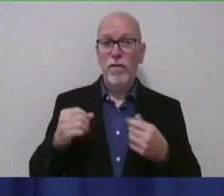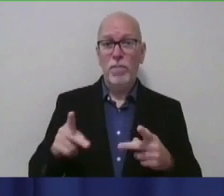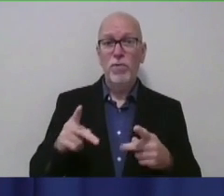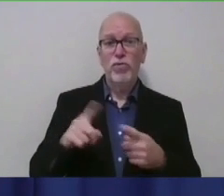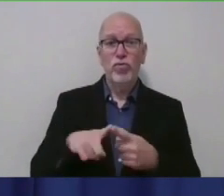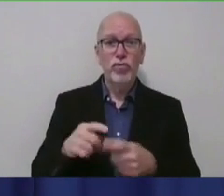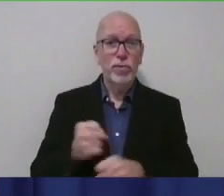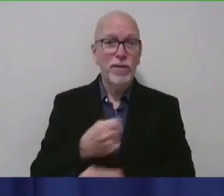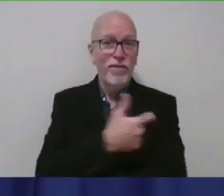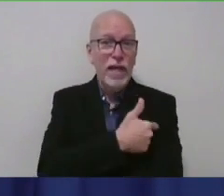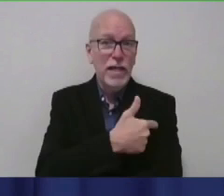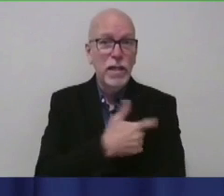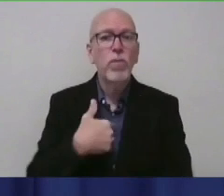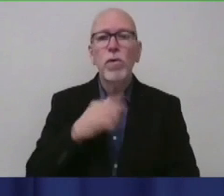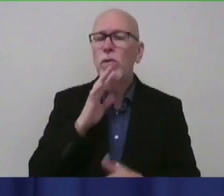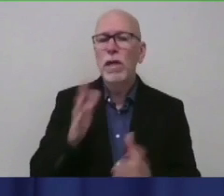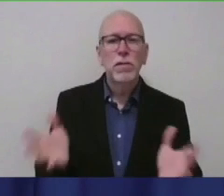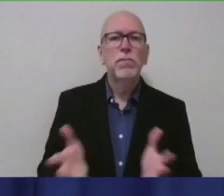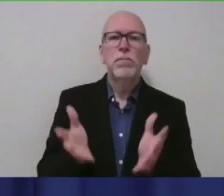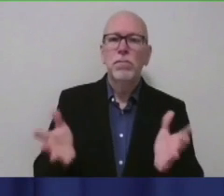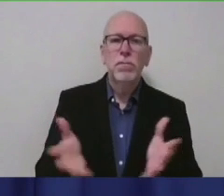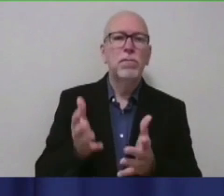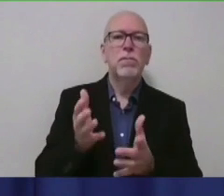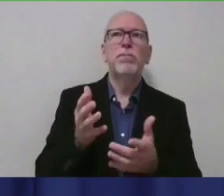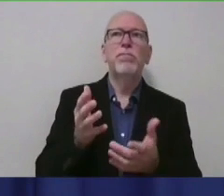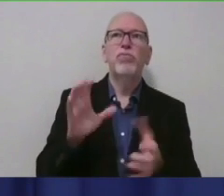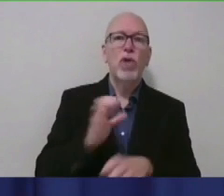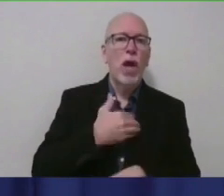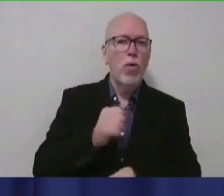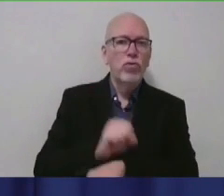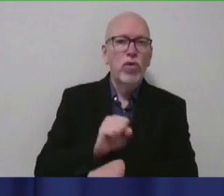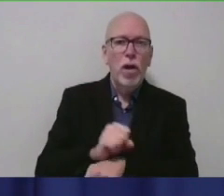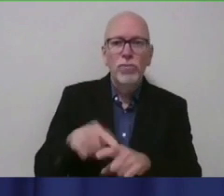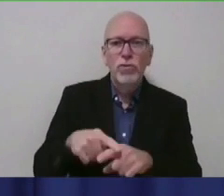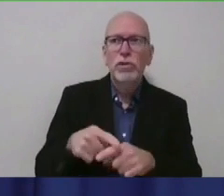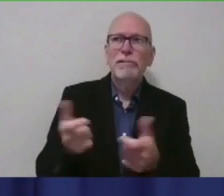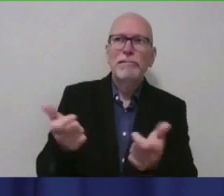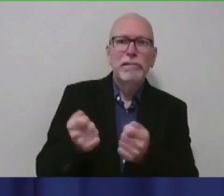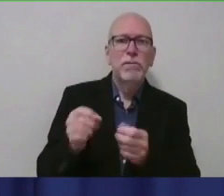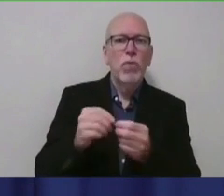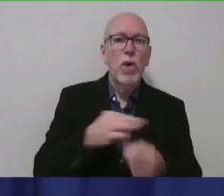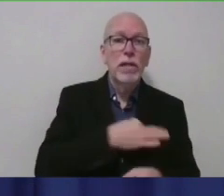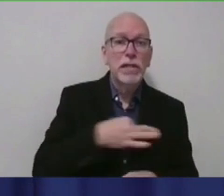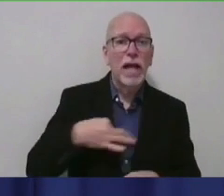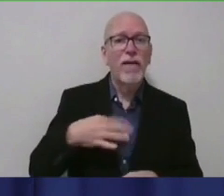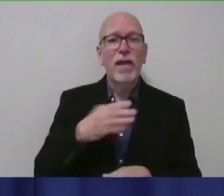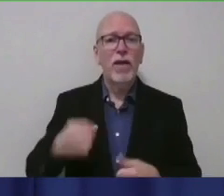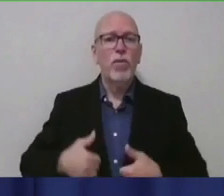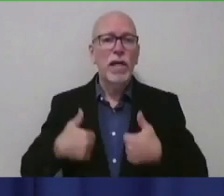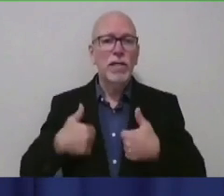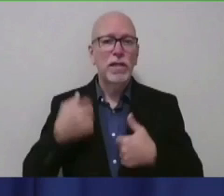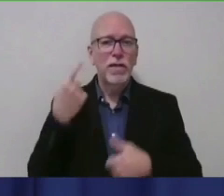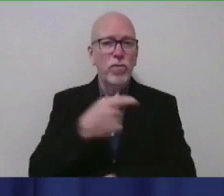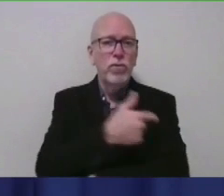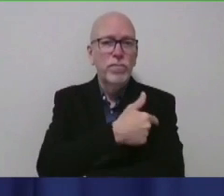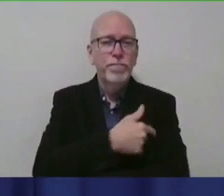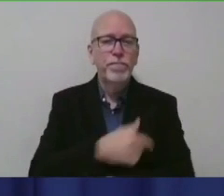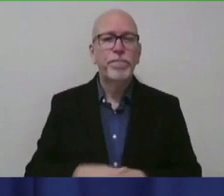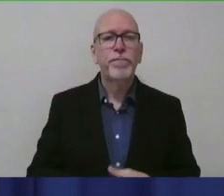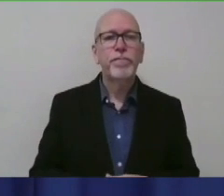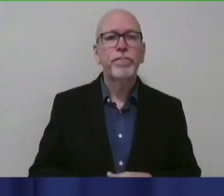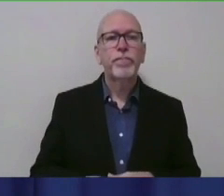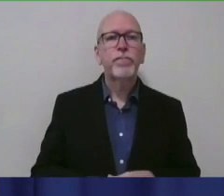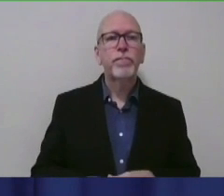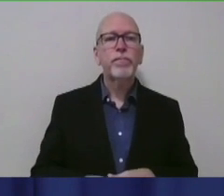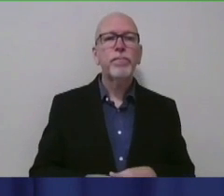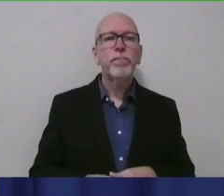And we will continue to do work to get more, you know, staff and residents vaccinated in long-term care as well. And I think that one of our biggest